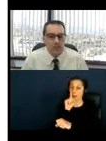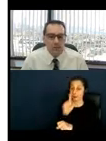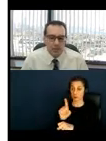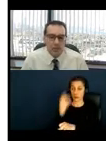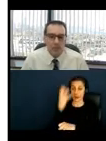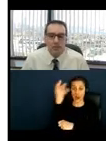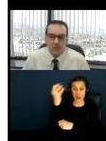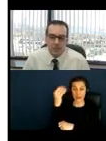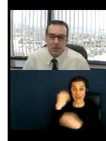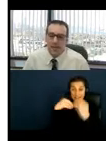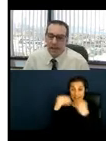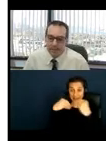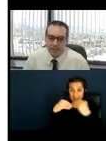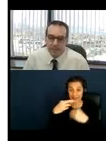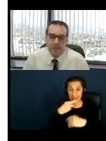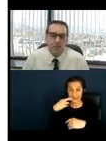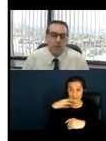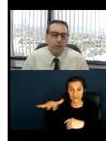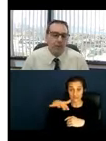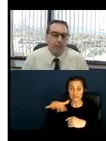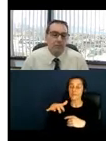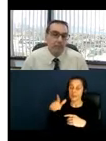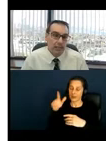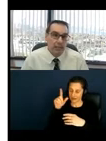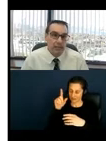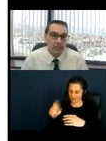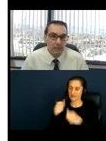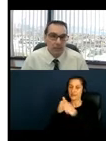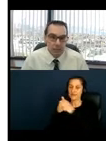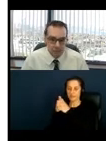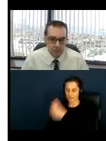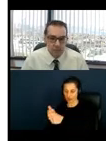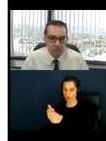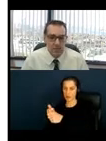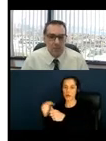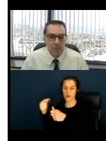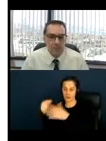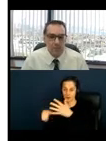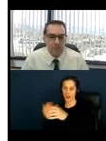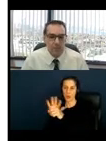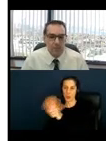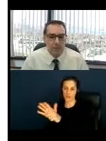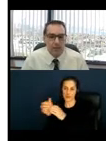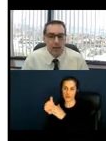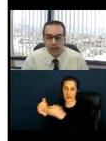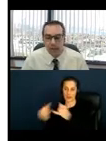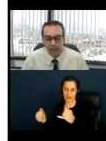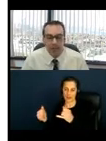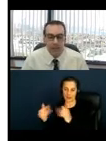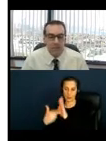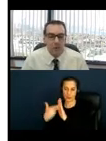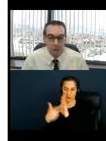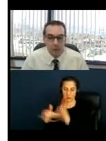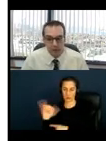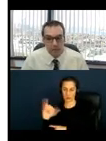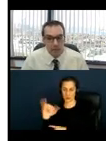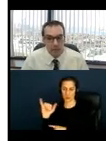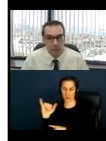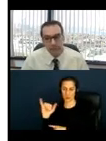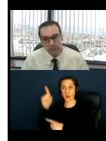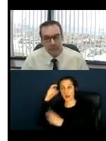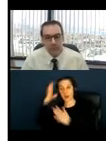must also consider the guidances or mandates related to this emergency and related to this program,